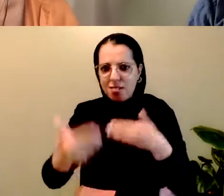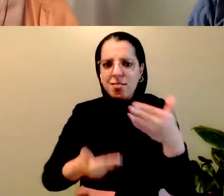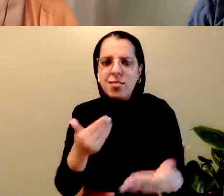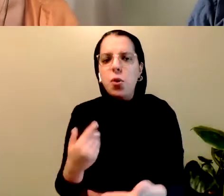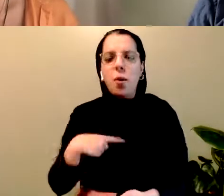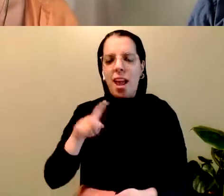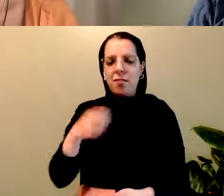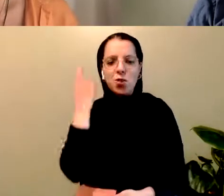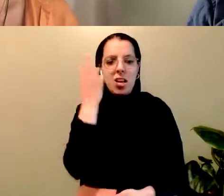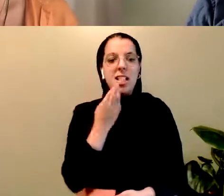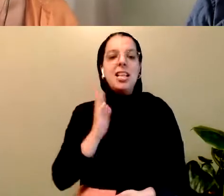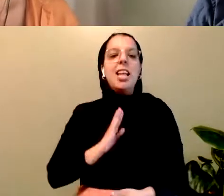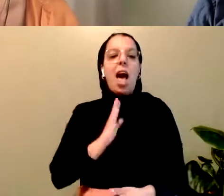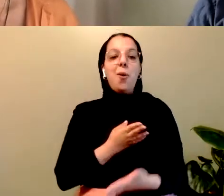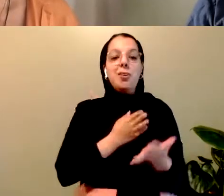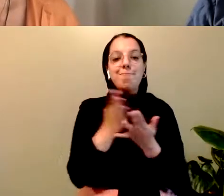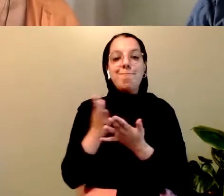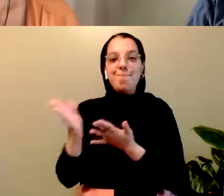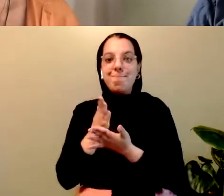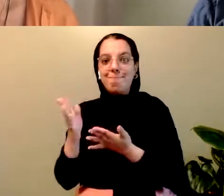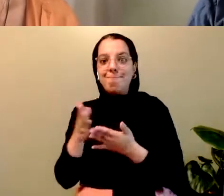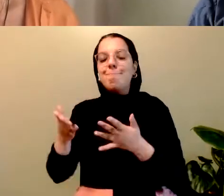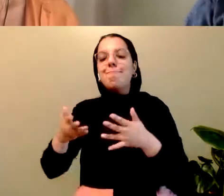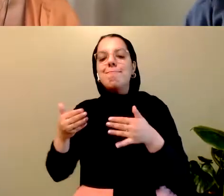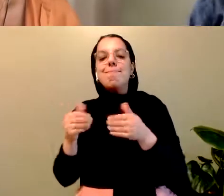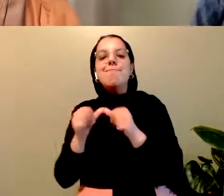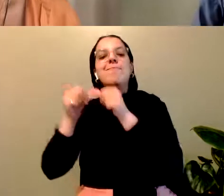maintaining white supremacy in our society.